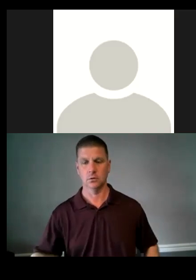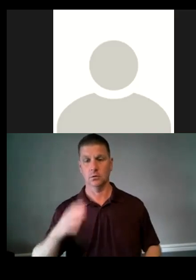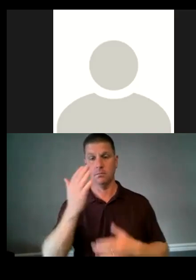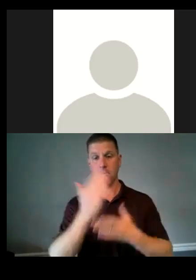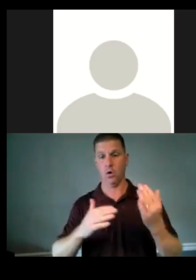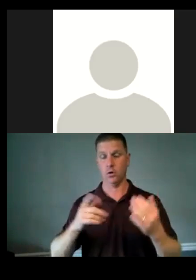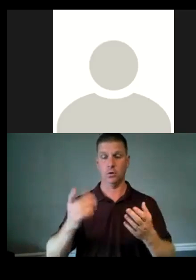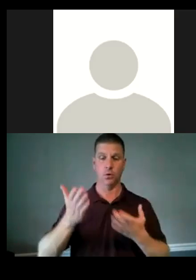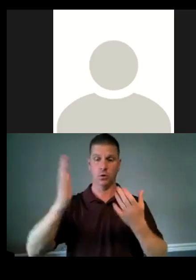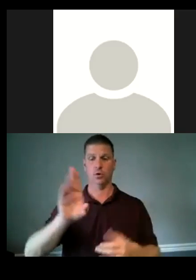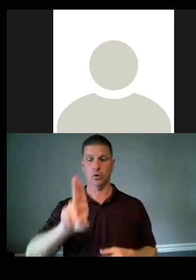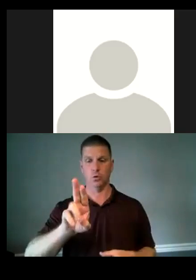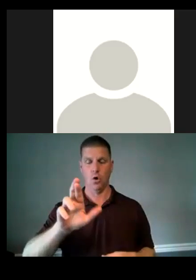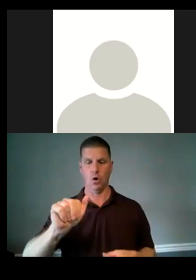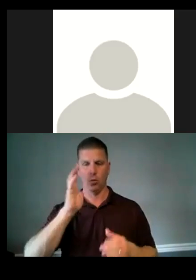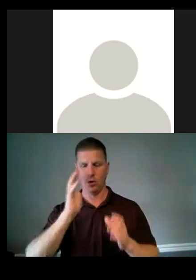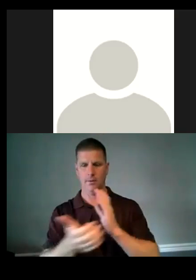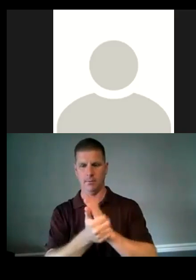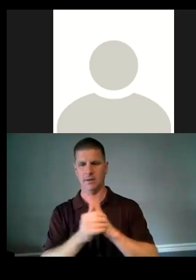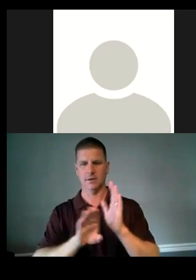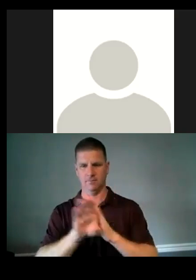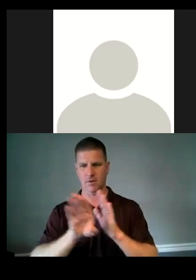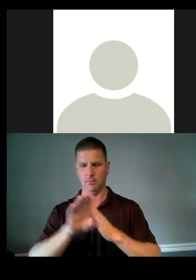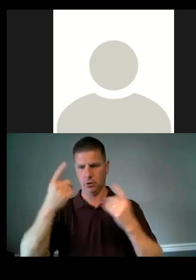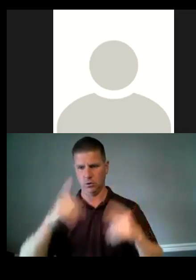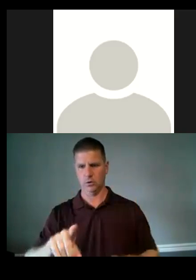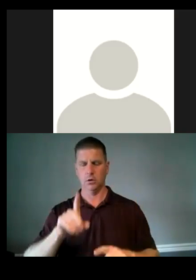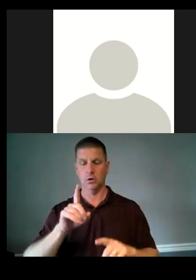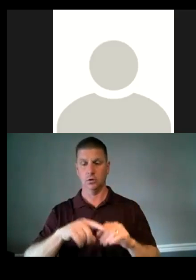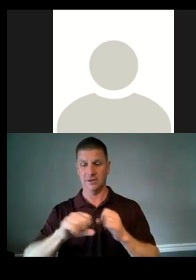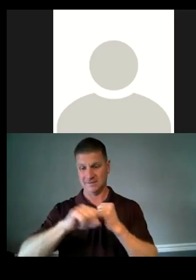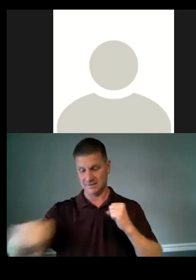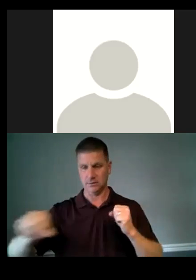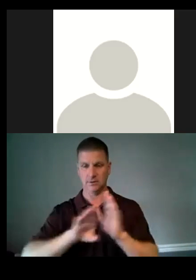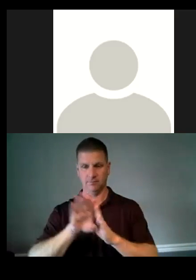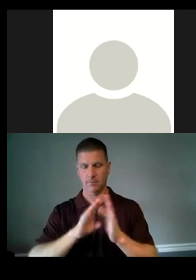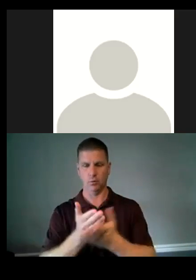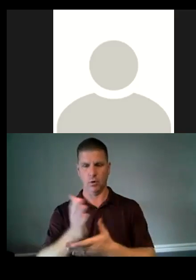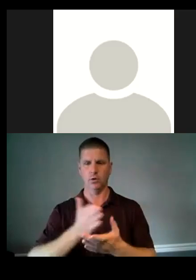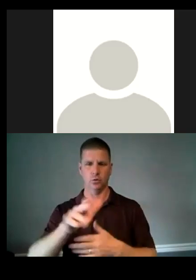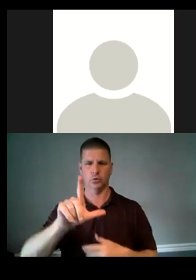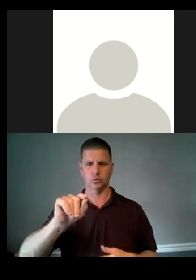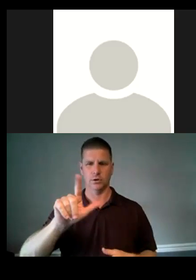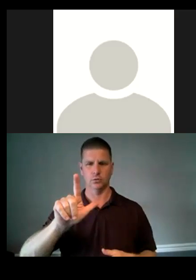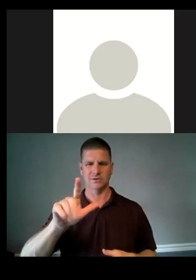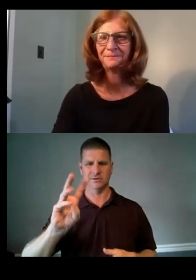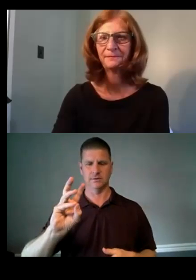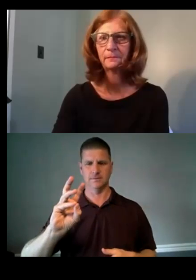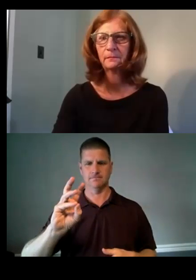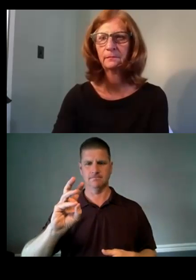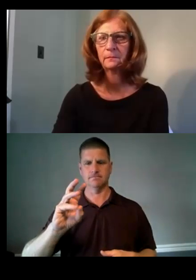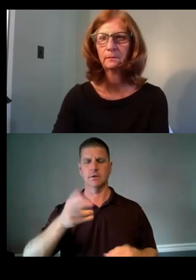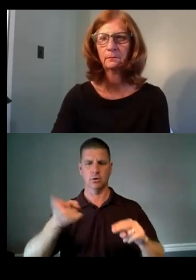the proposal, the URA will amend the development agreement to extend development rights through 2026 and